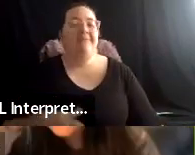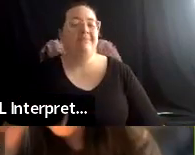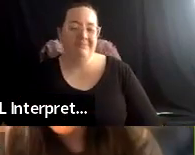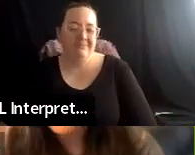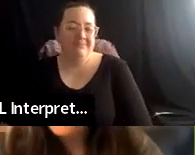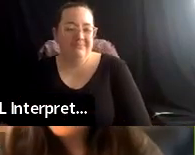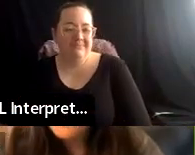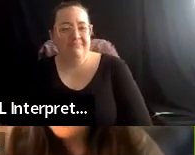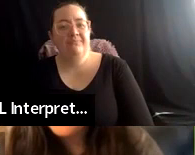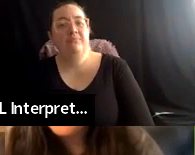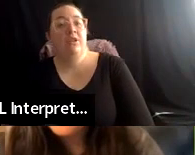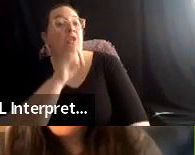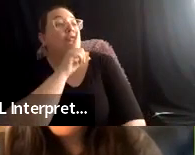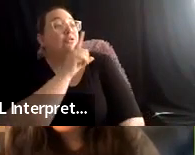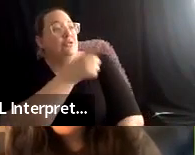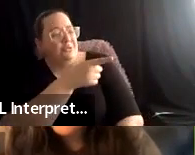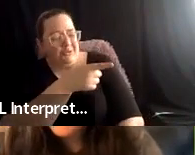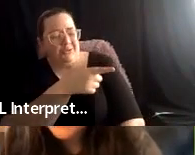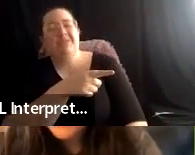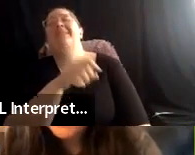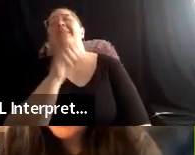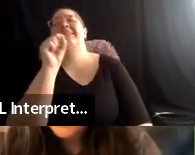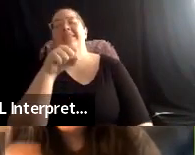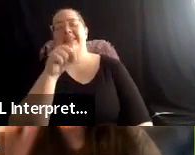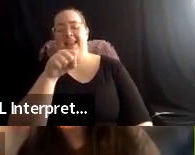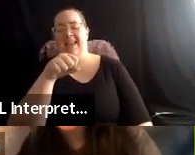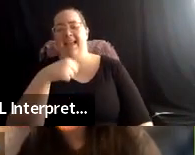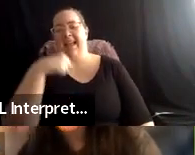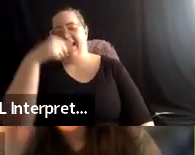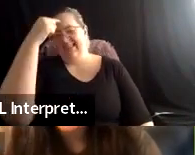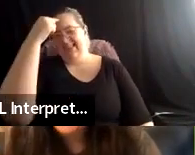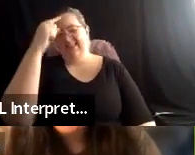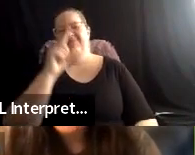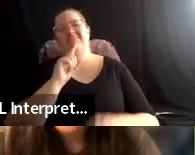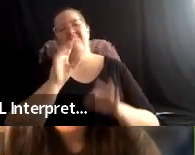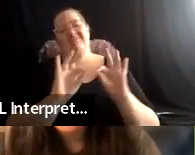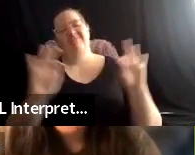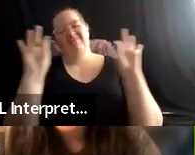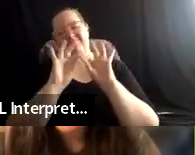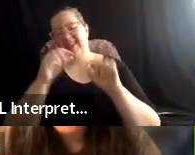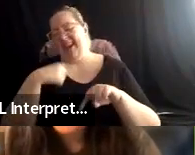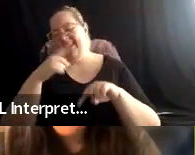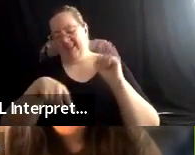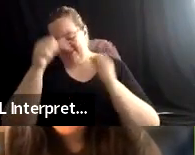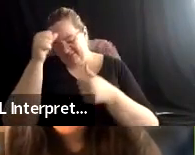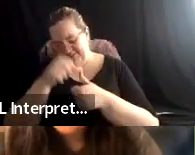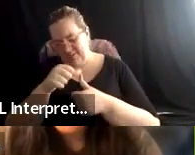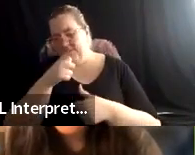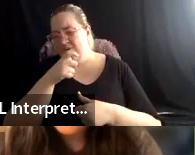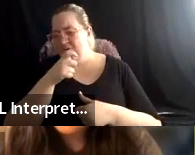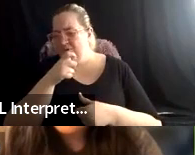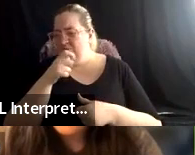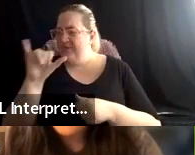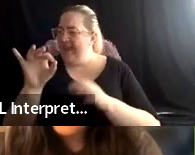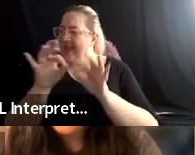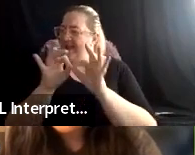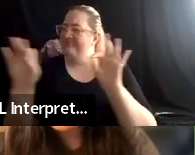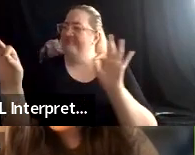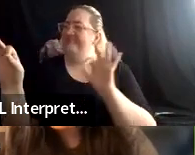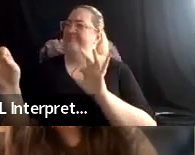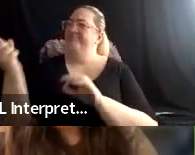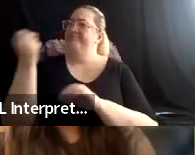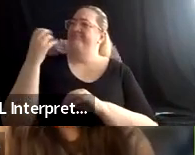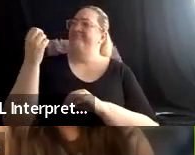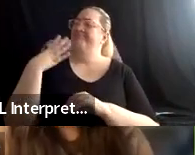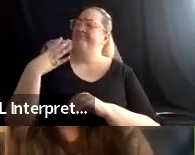Sure. Um, yeah, I think that's really important. And I can't remember who I learned this phrase from, but I really love it. And